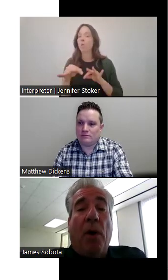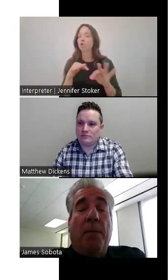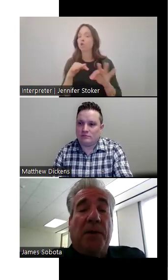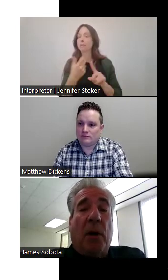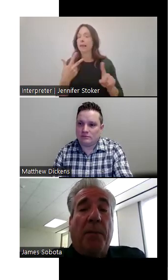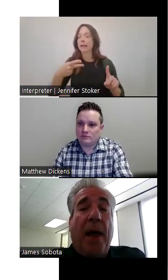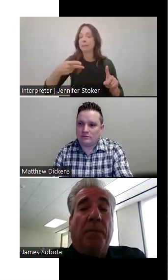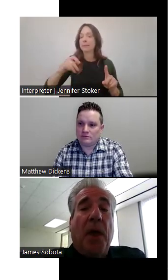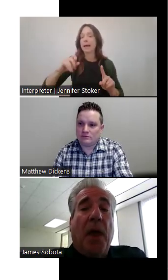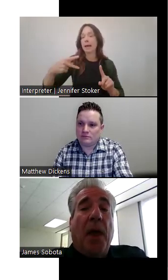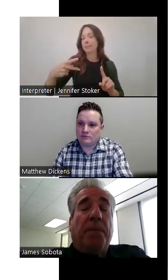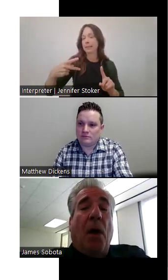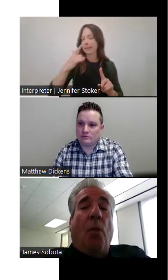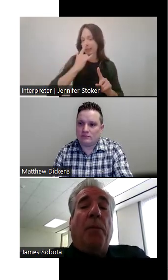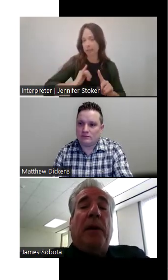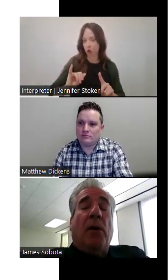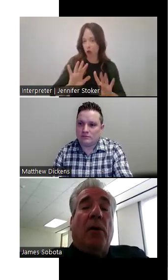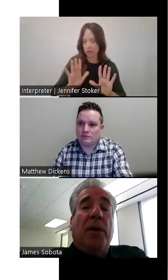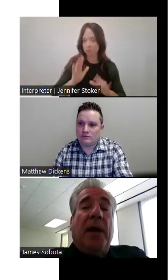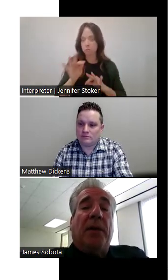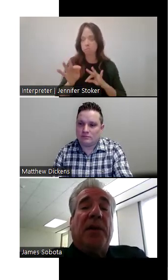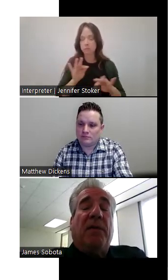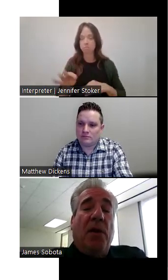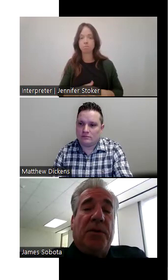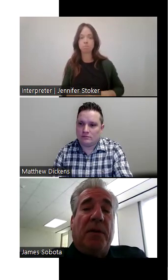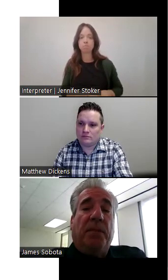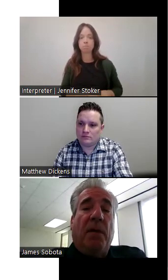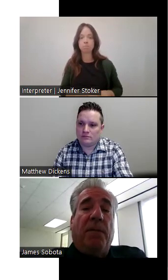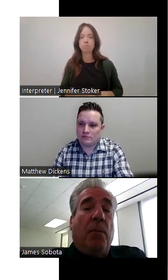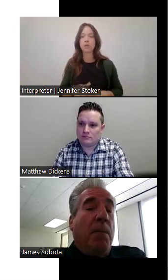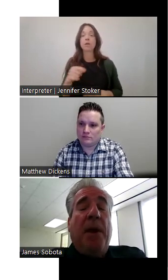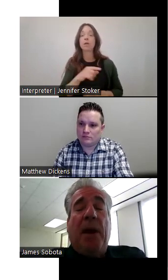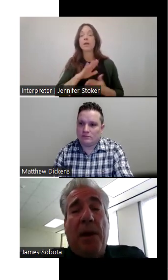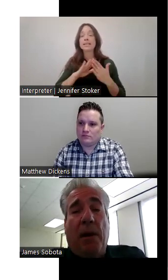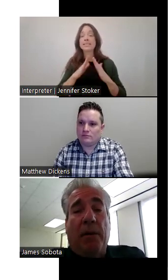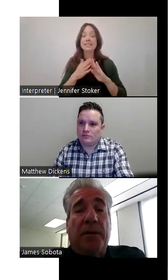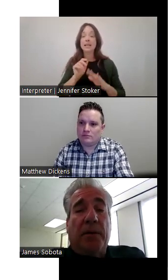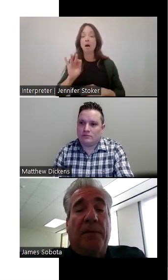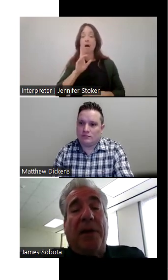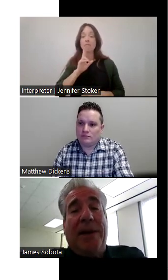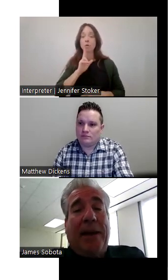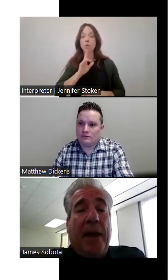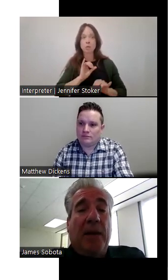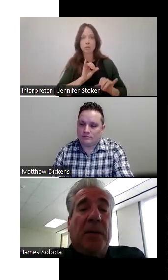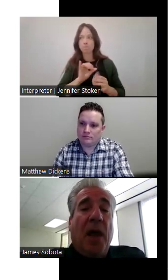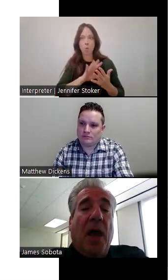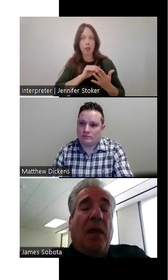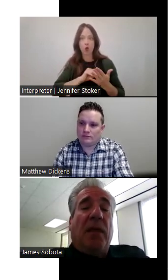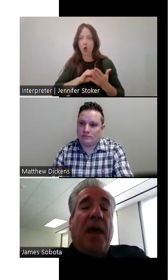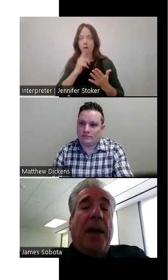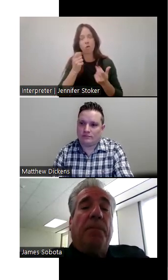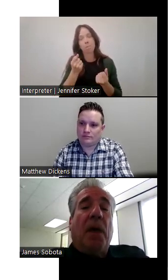program is all about. What we learned in the city of Houston for many, many years, if not decades,